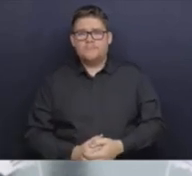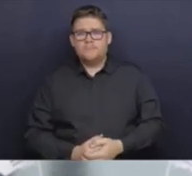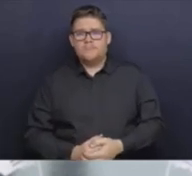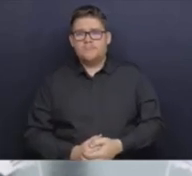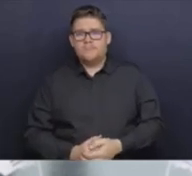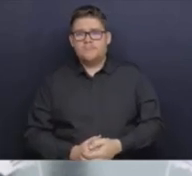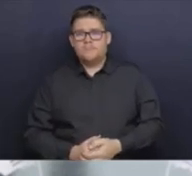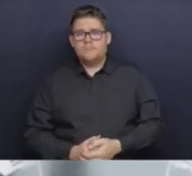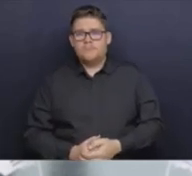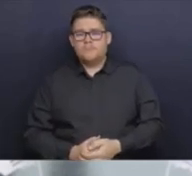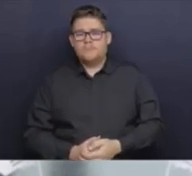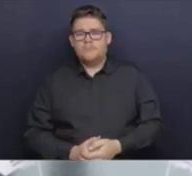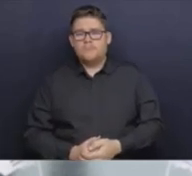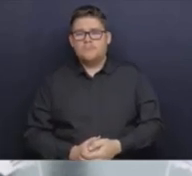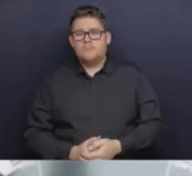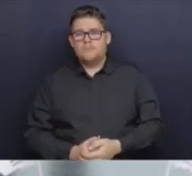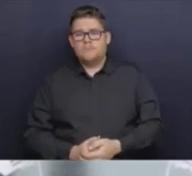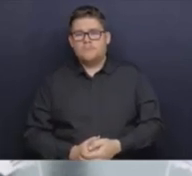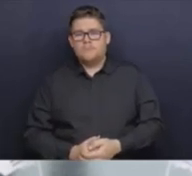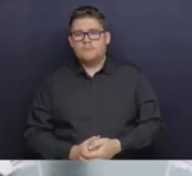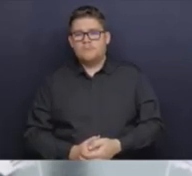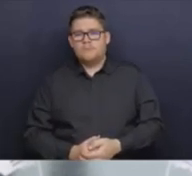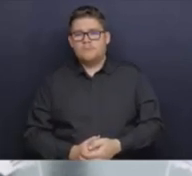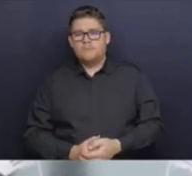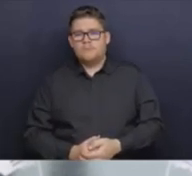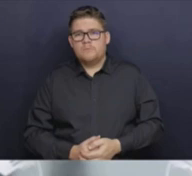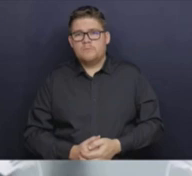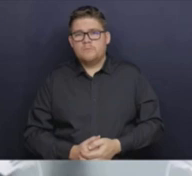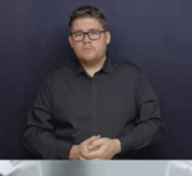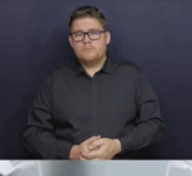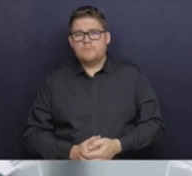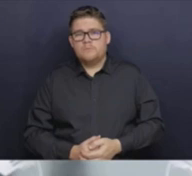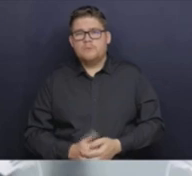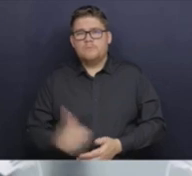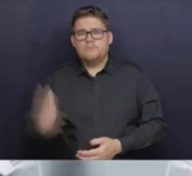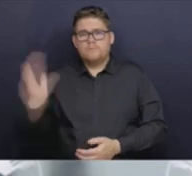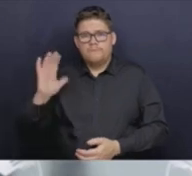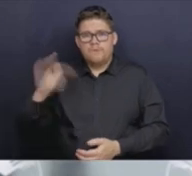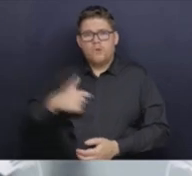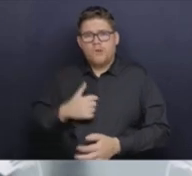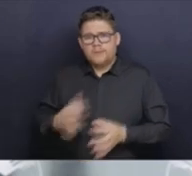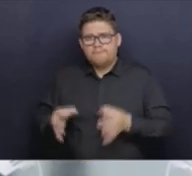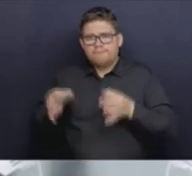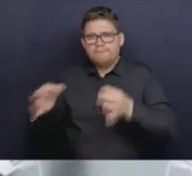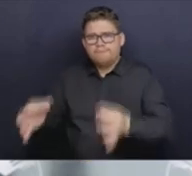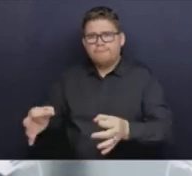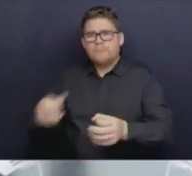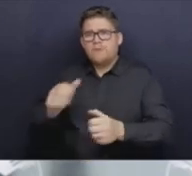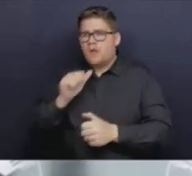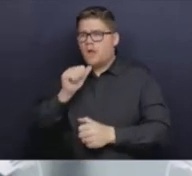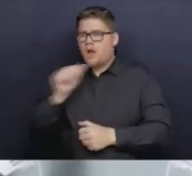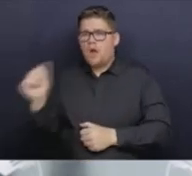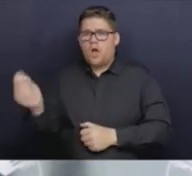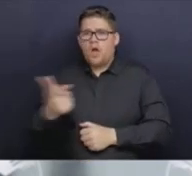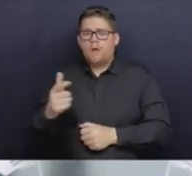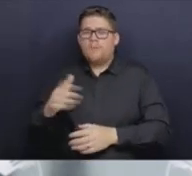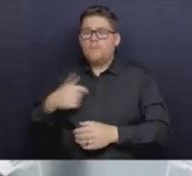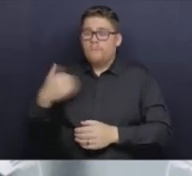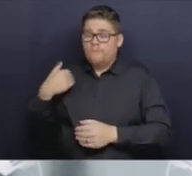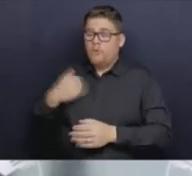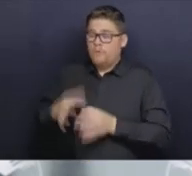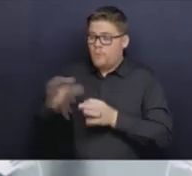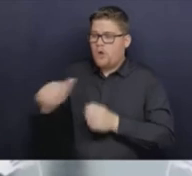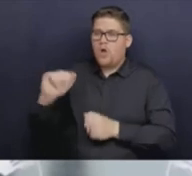initially to defer all non-urgent surgeries has now been significantly adjusted and was during both the Delta and the